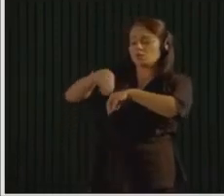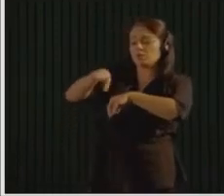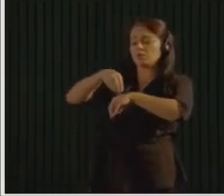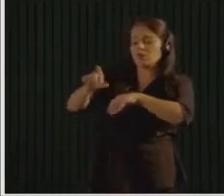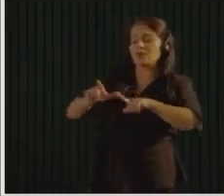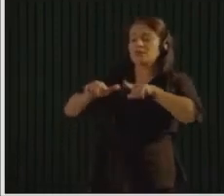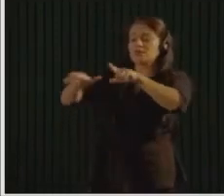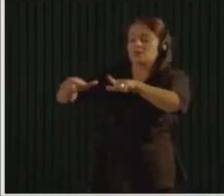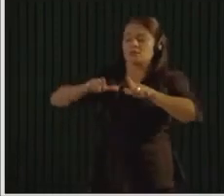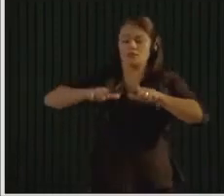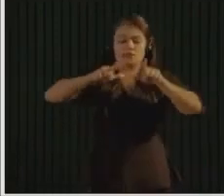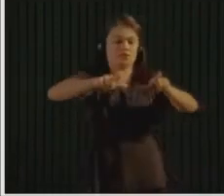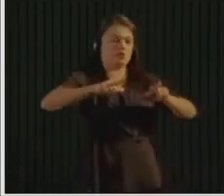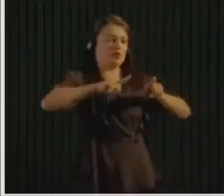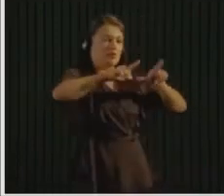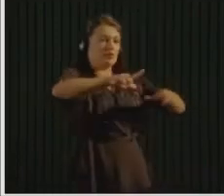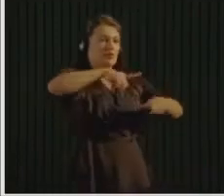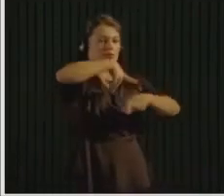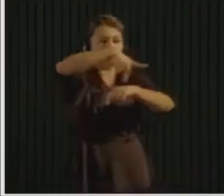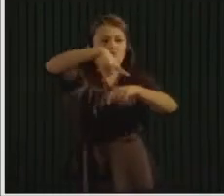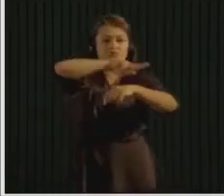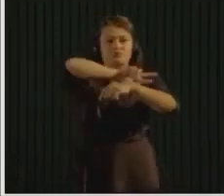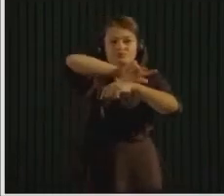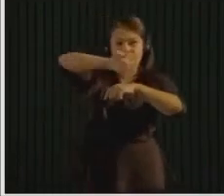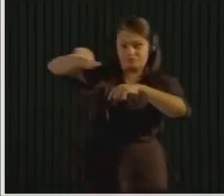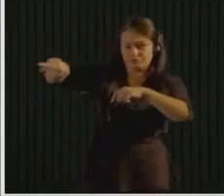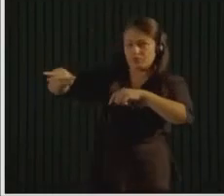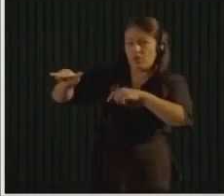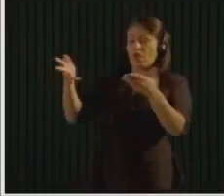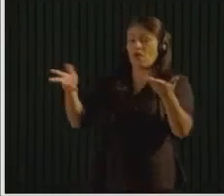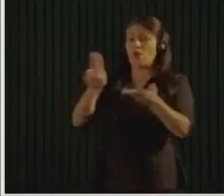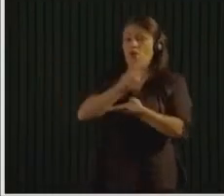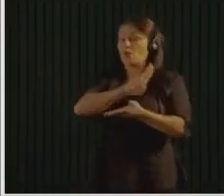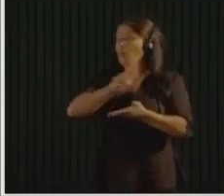is now called True Zero Waste. You can go to the next slide.